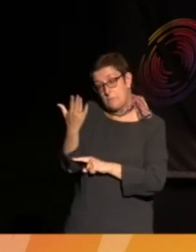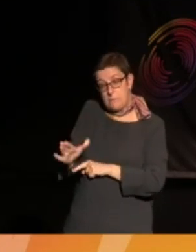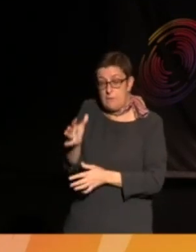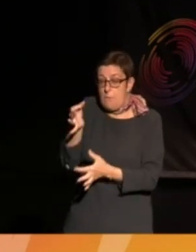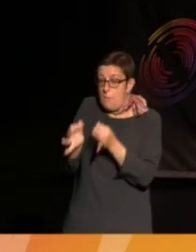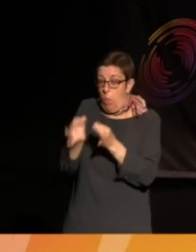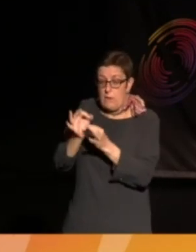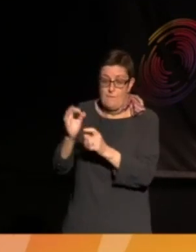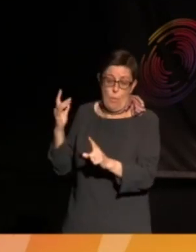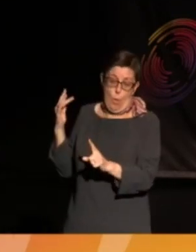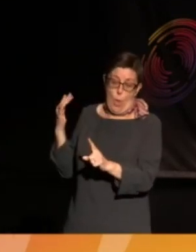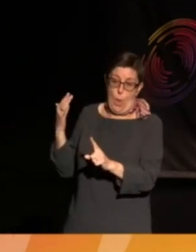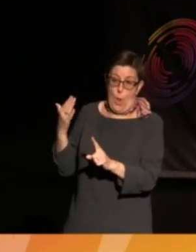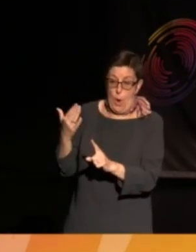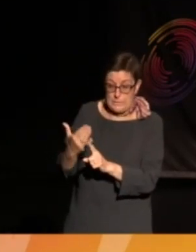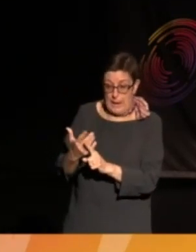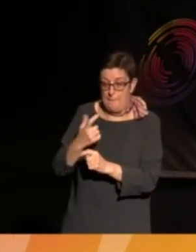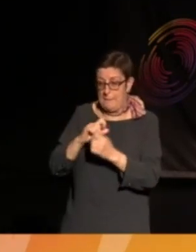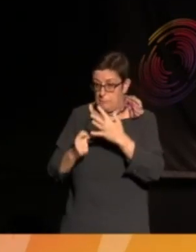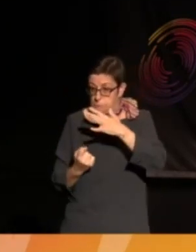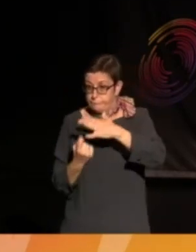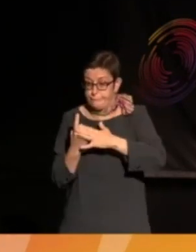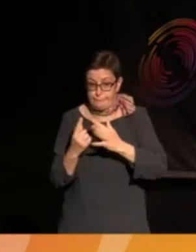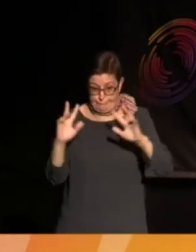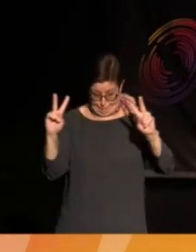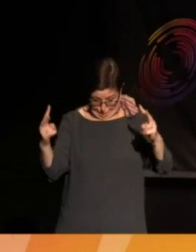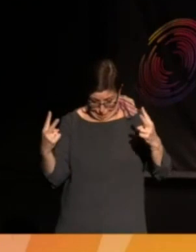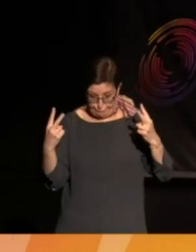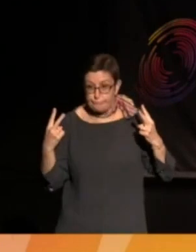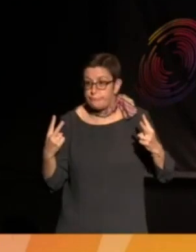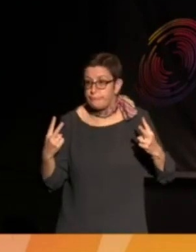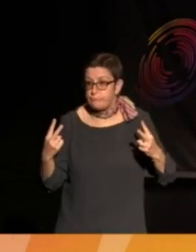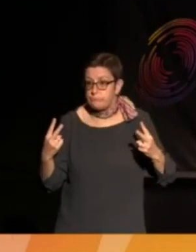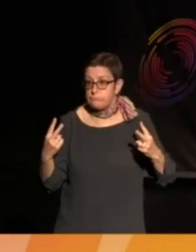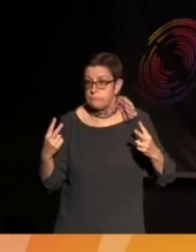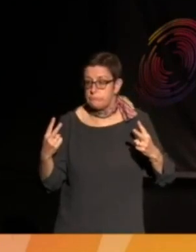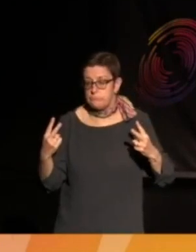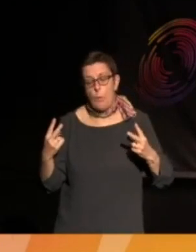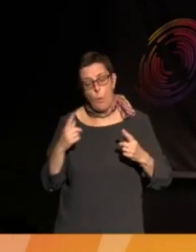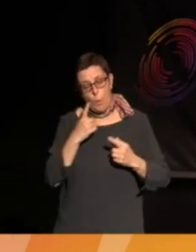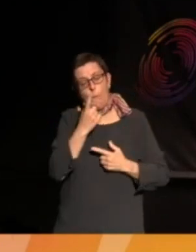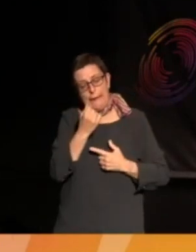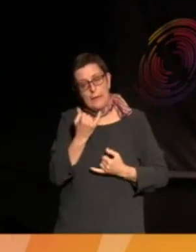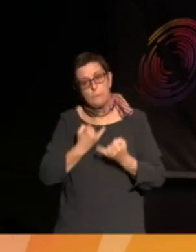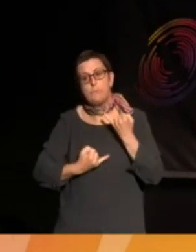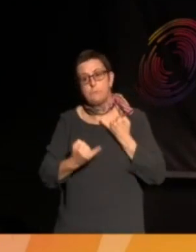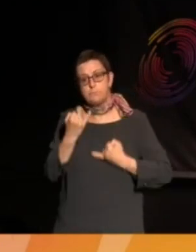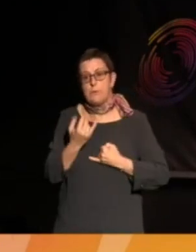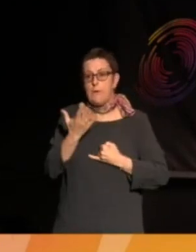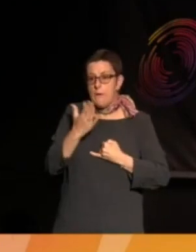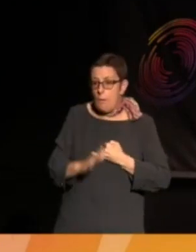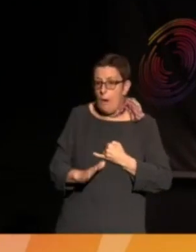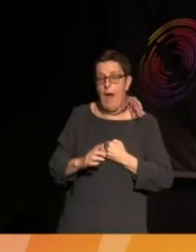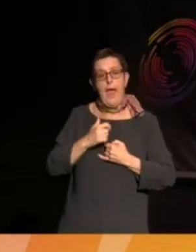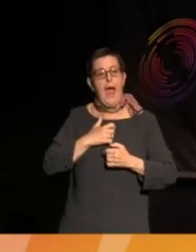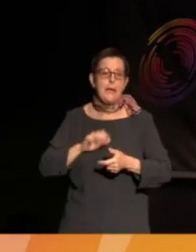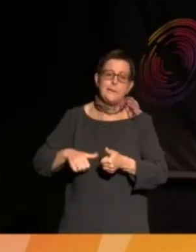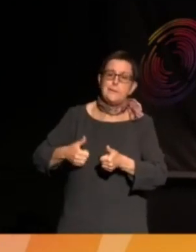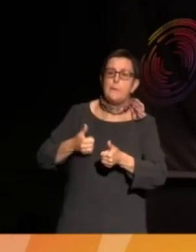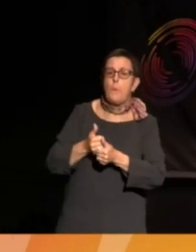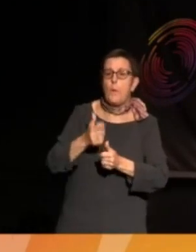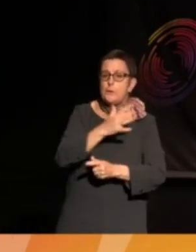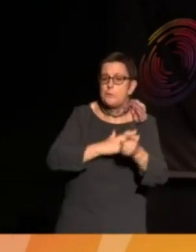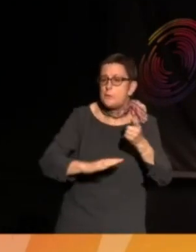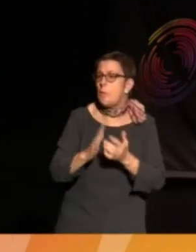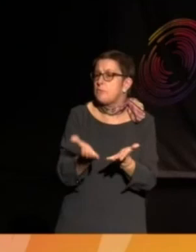And it's particularly exposed, actually, if you do say, I stand for social justice, which you always have said. Because, you